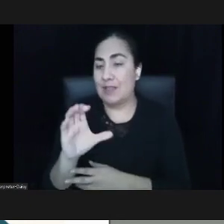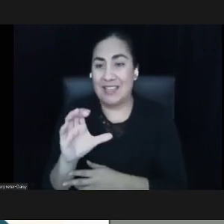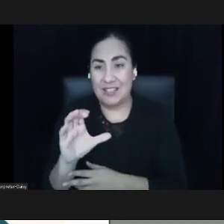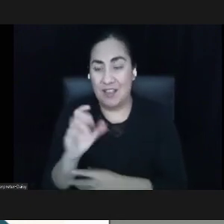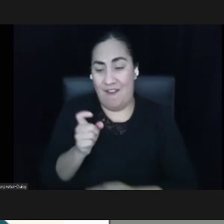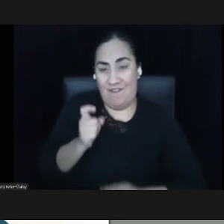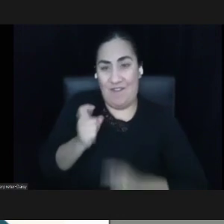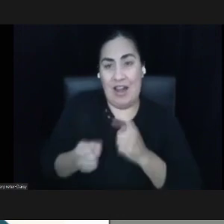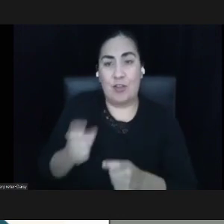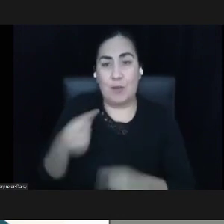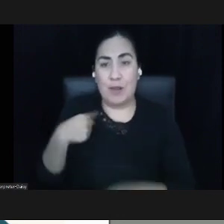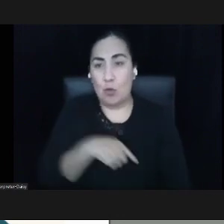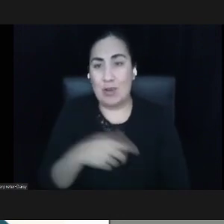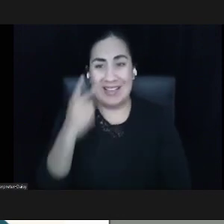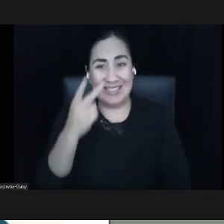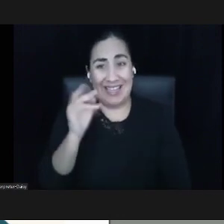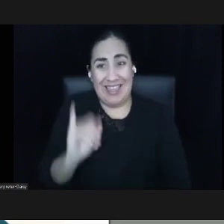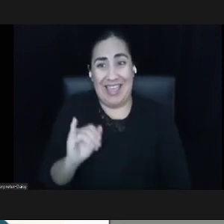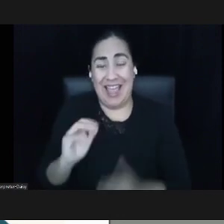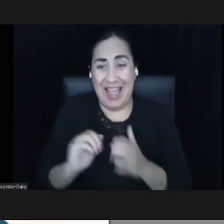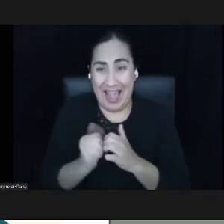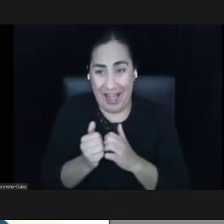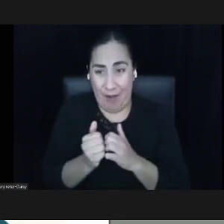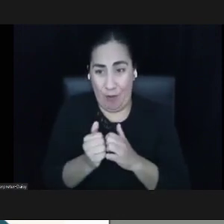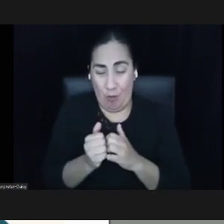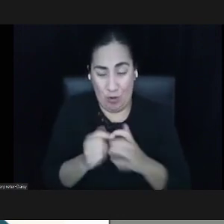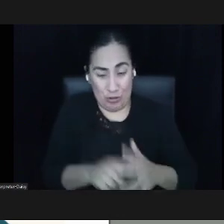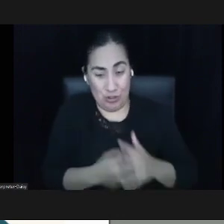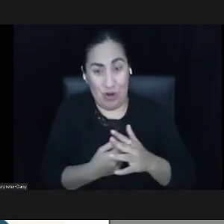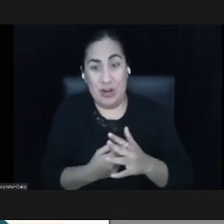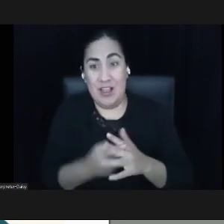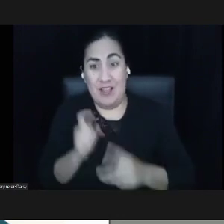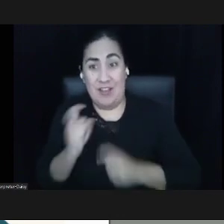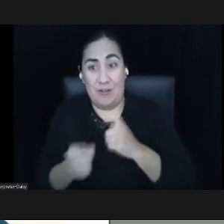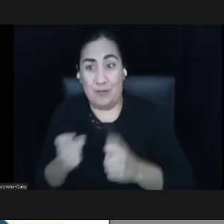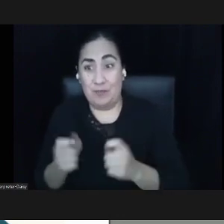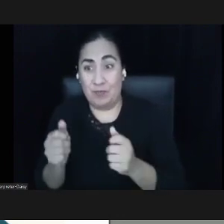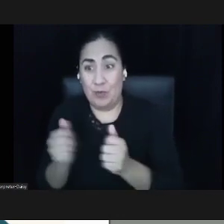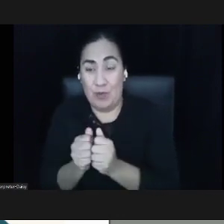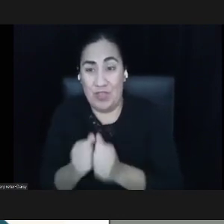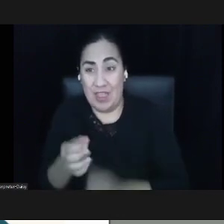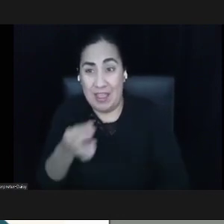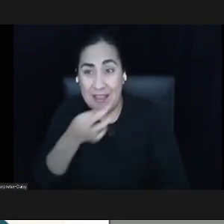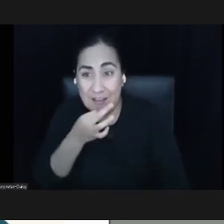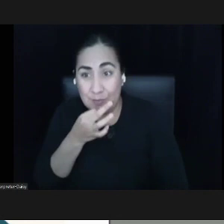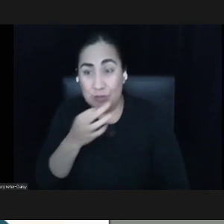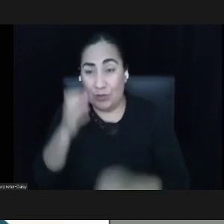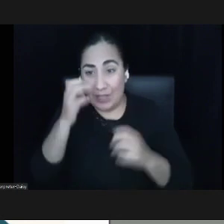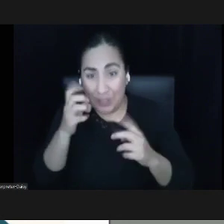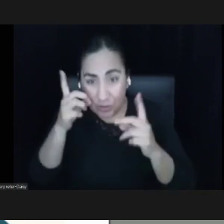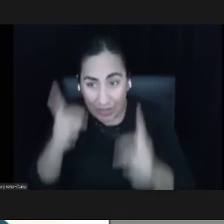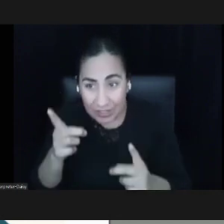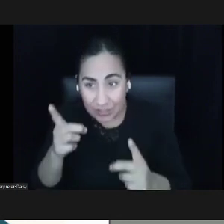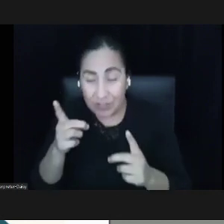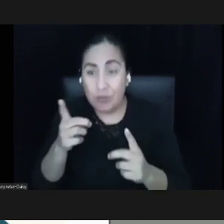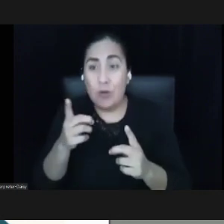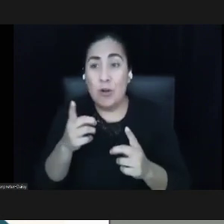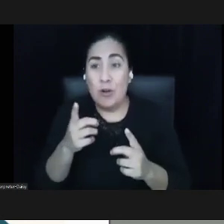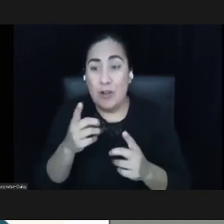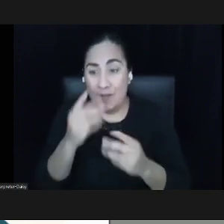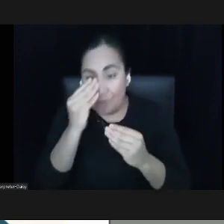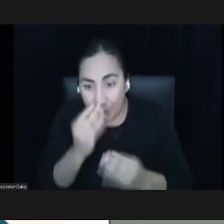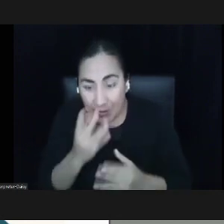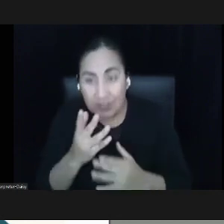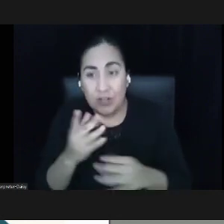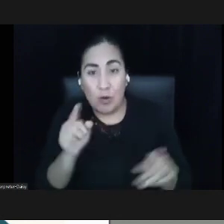how philanthropy privileges experts with an educational pedigree, how the job roles in philanthropy are program officers